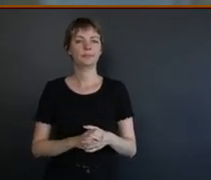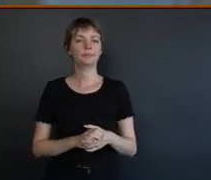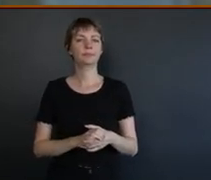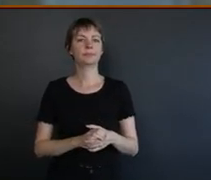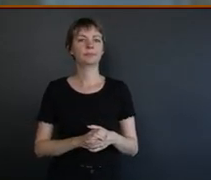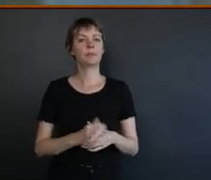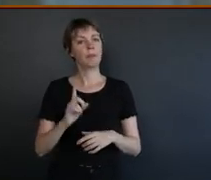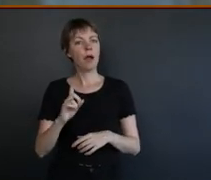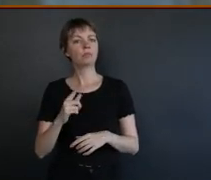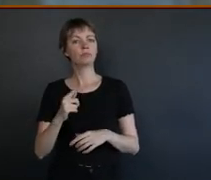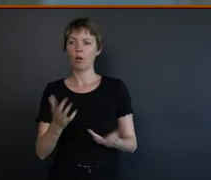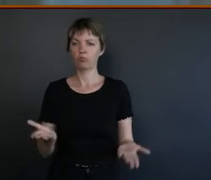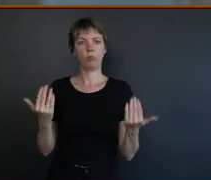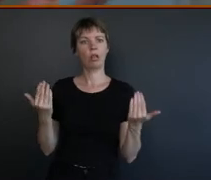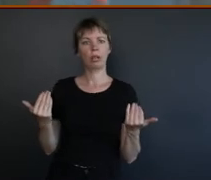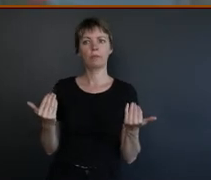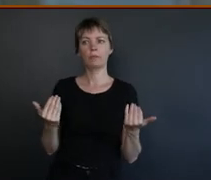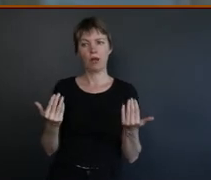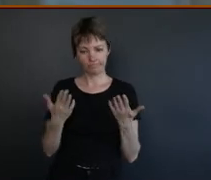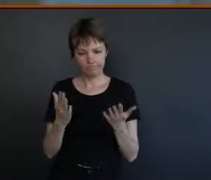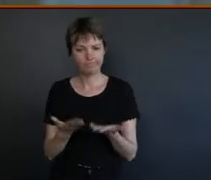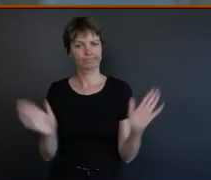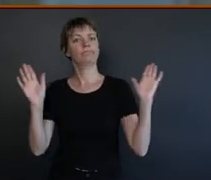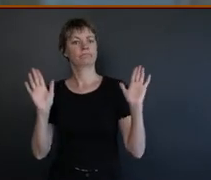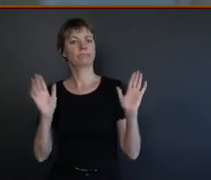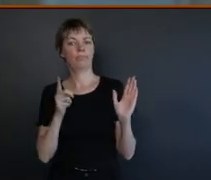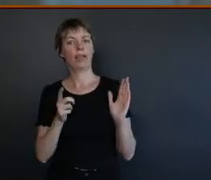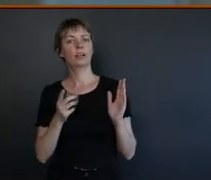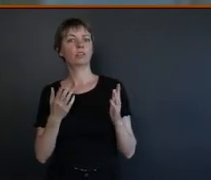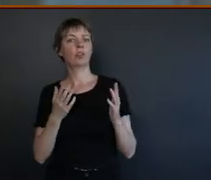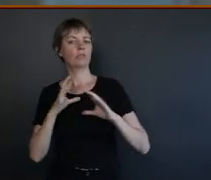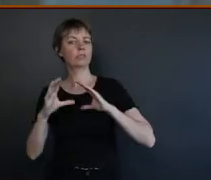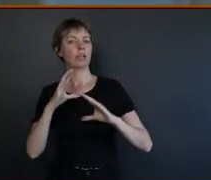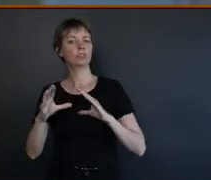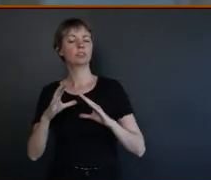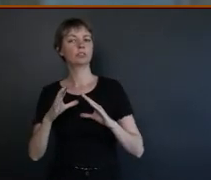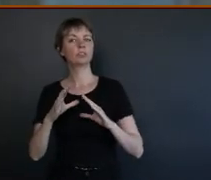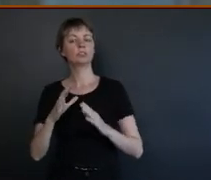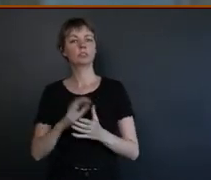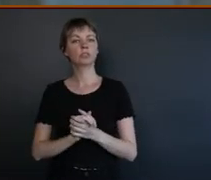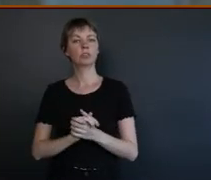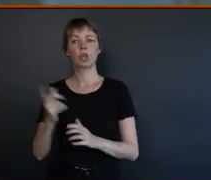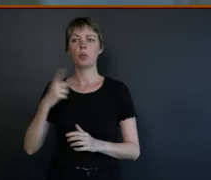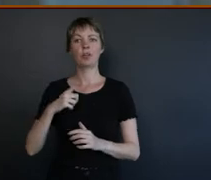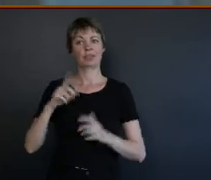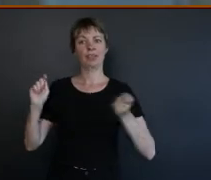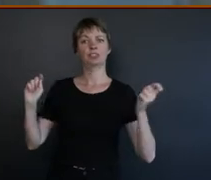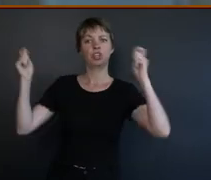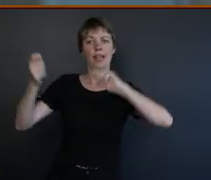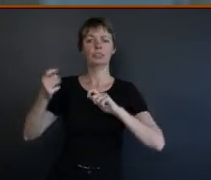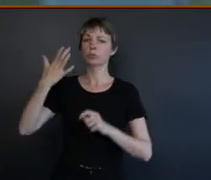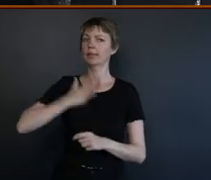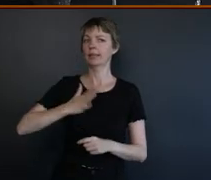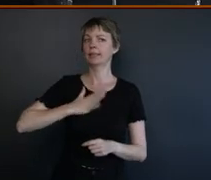But I welcome that as well. Yeah. I'm not saying that I reject it, but this is something that I welcome because I feel it's the shift that is